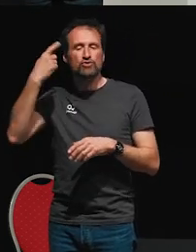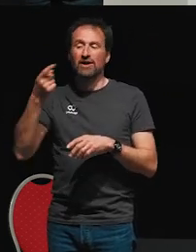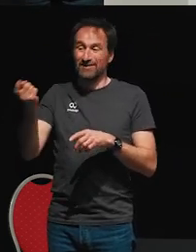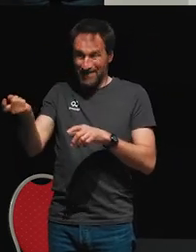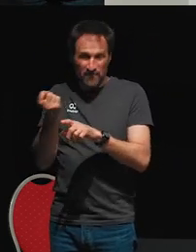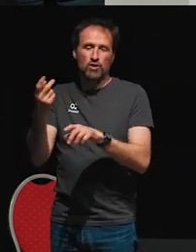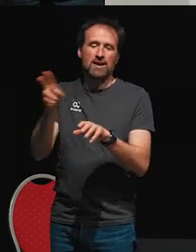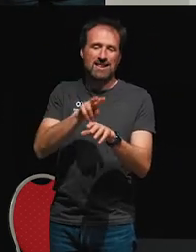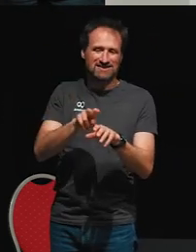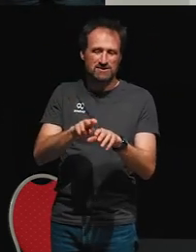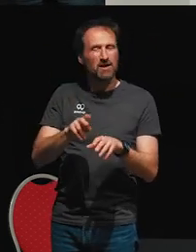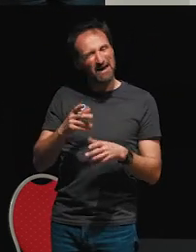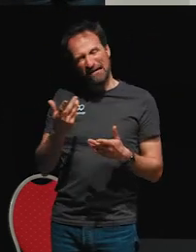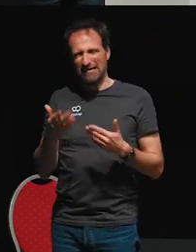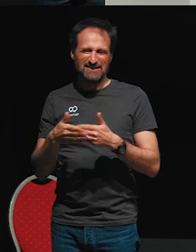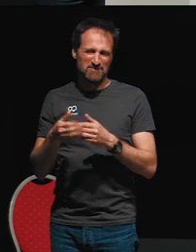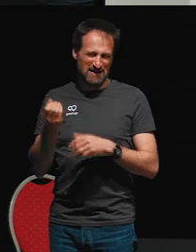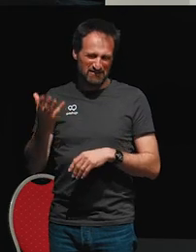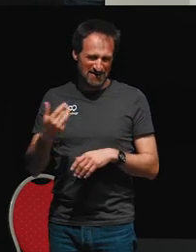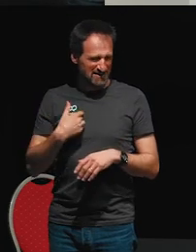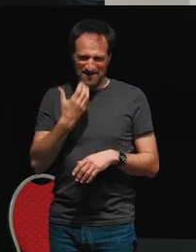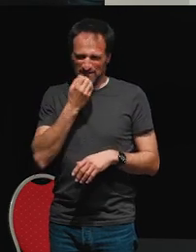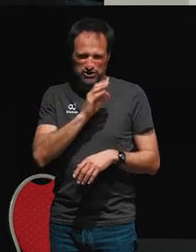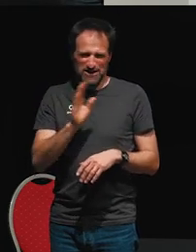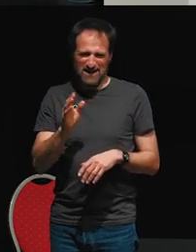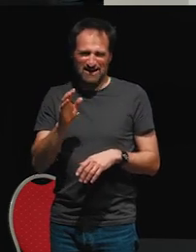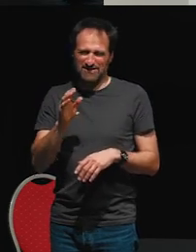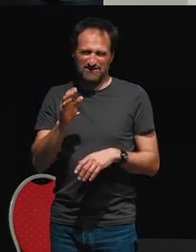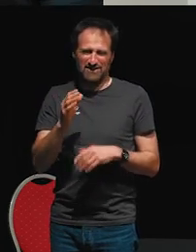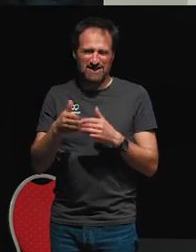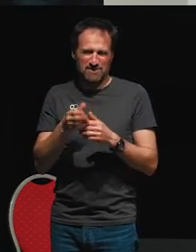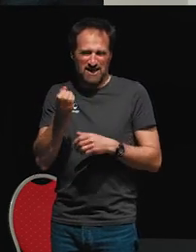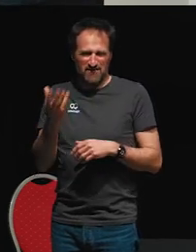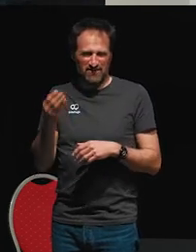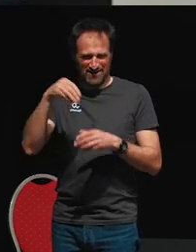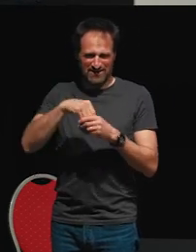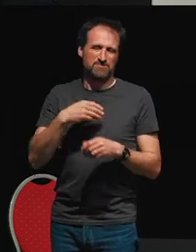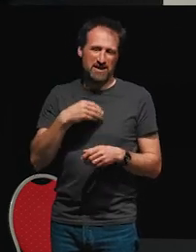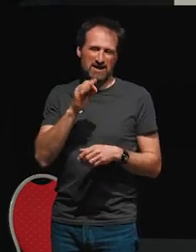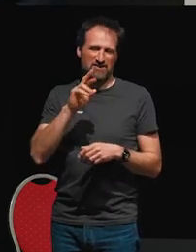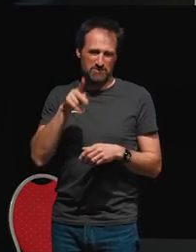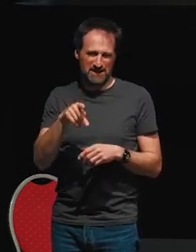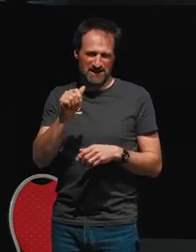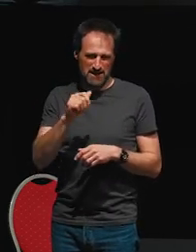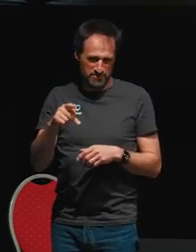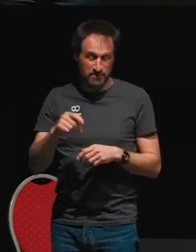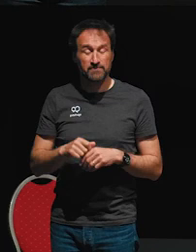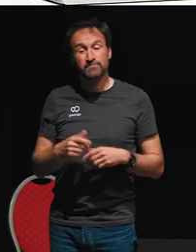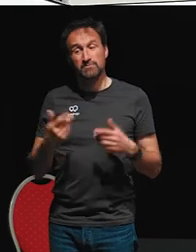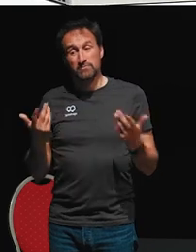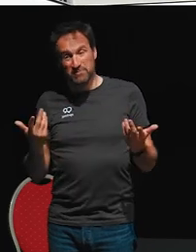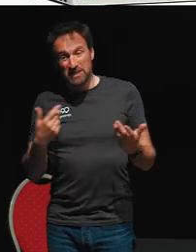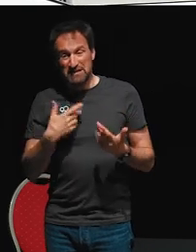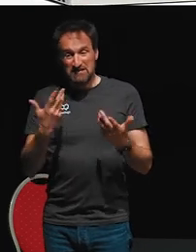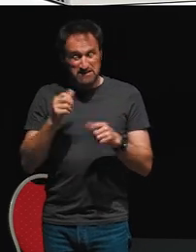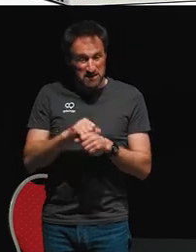be a side effect. So I don't want any side effects in my FRP app. Instead what I want is something that is able to sample